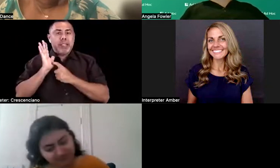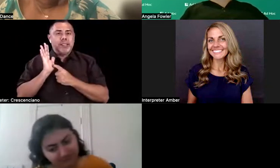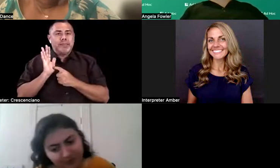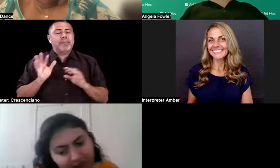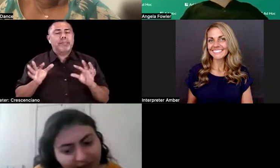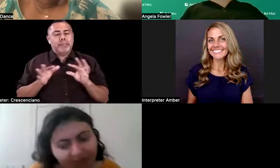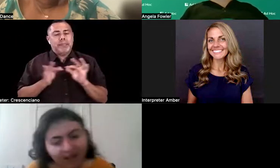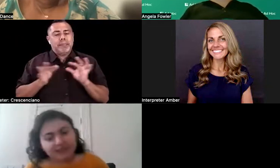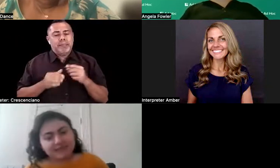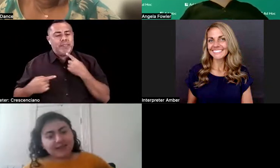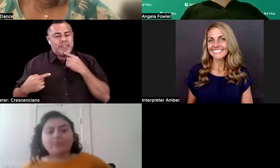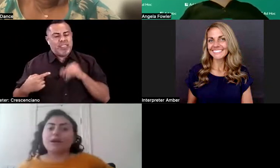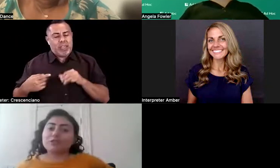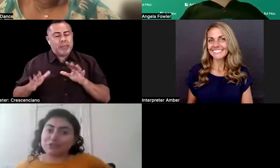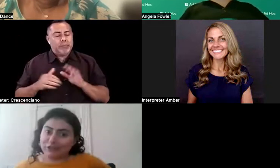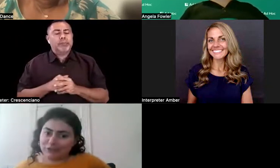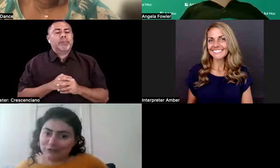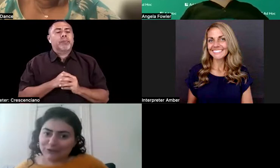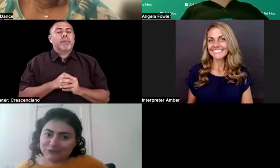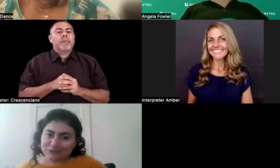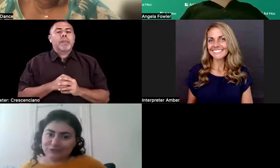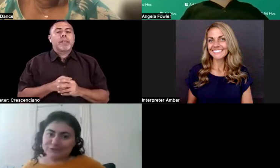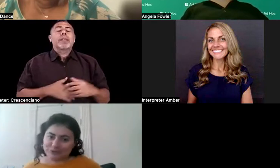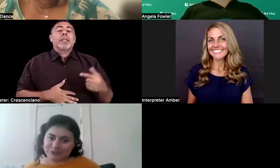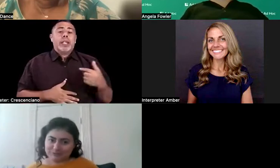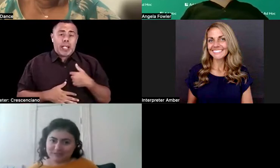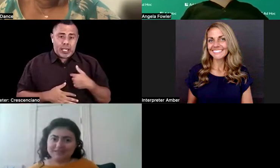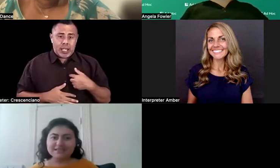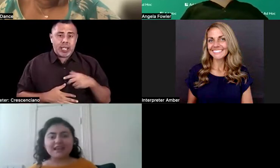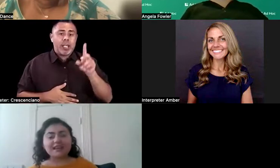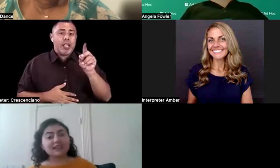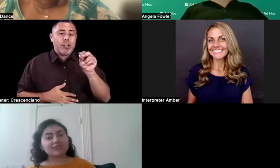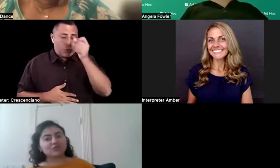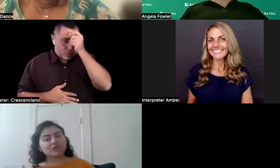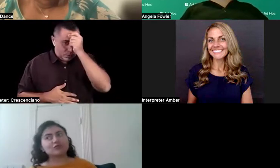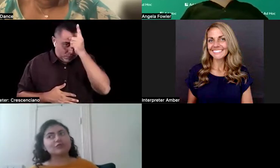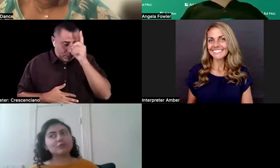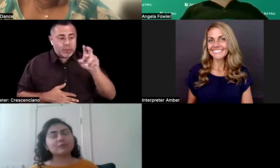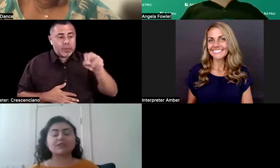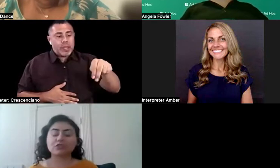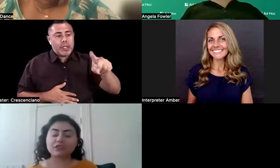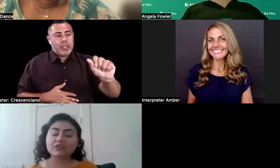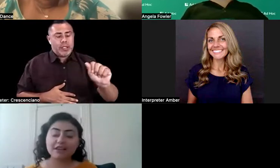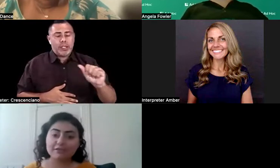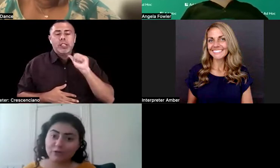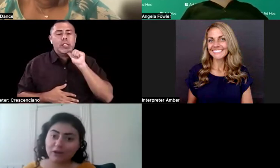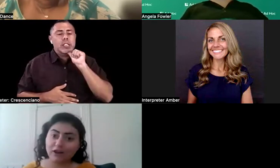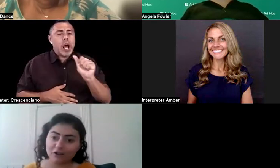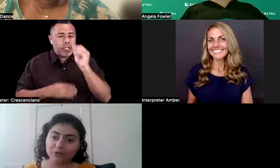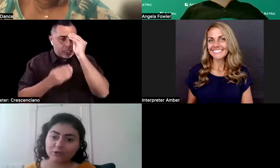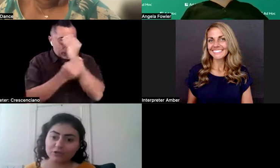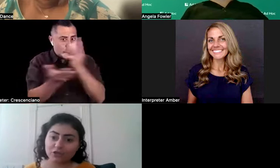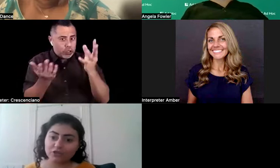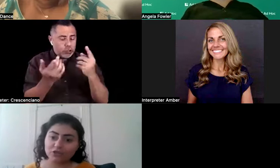some understanding of non-disclosure agreements and non-disclosure agreements actually in California